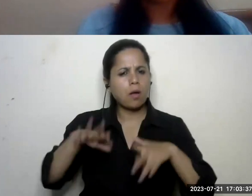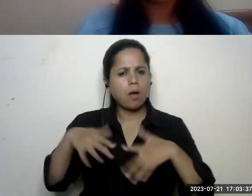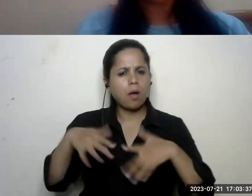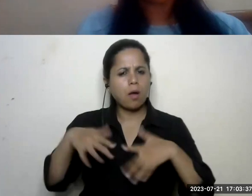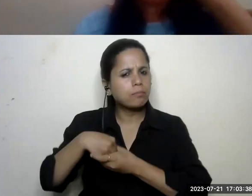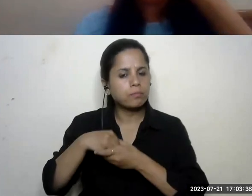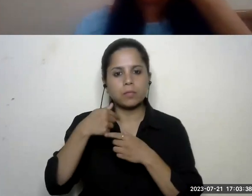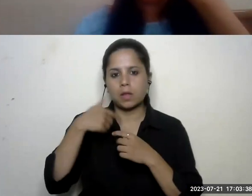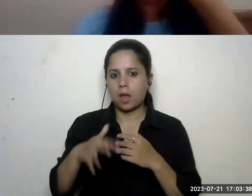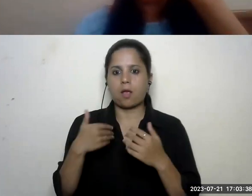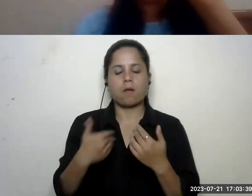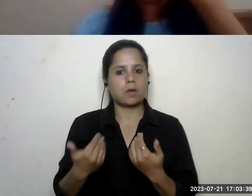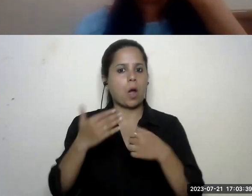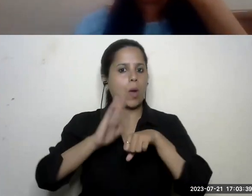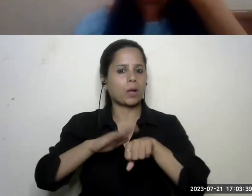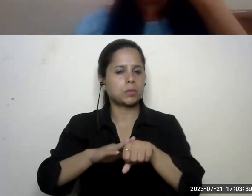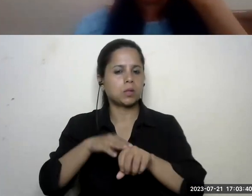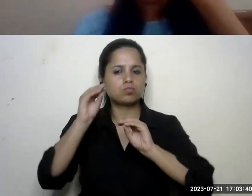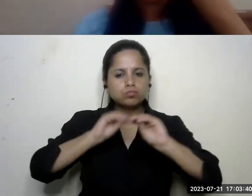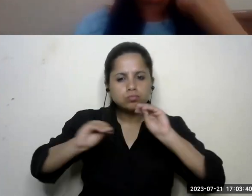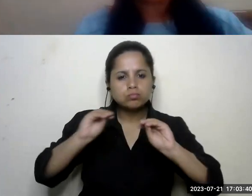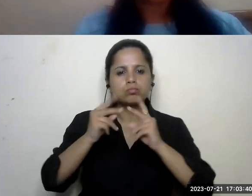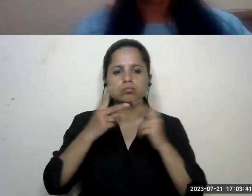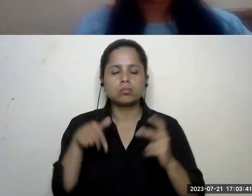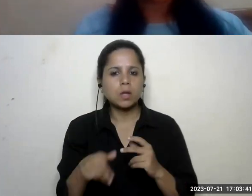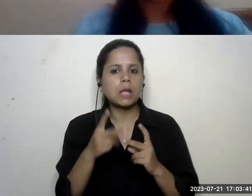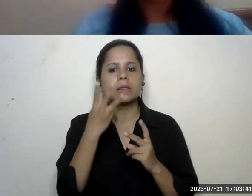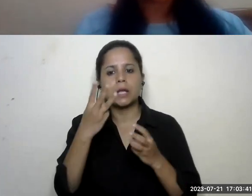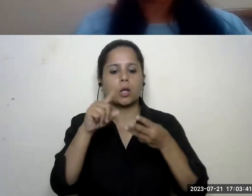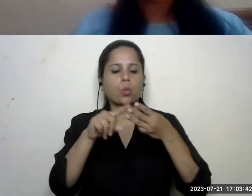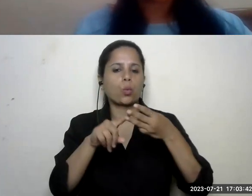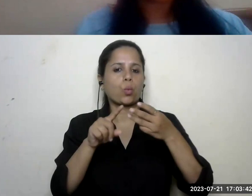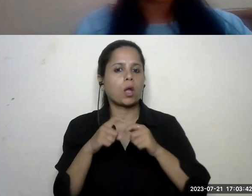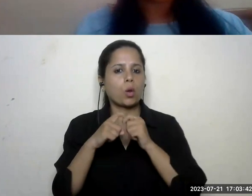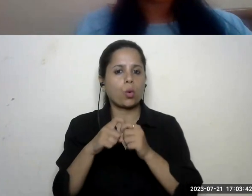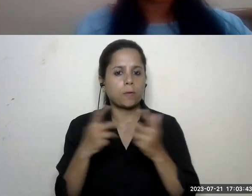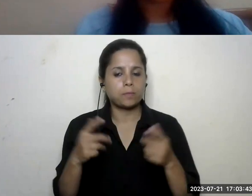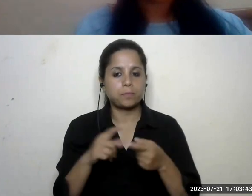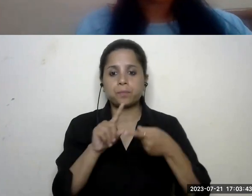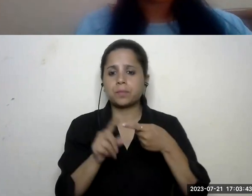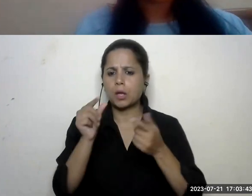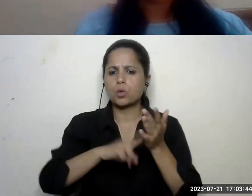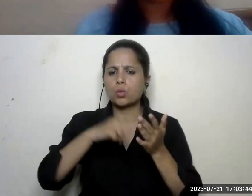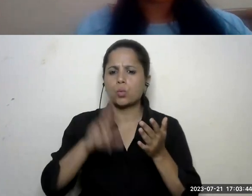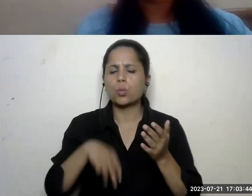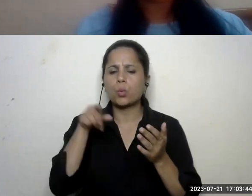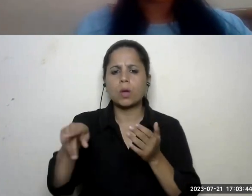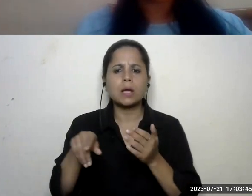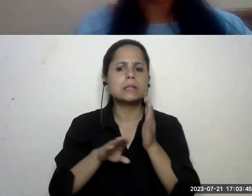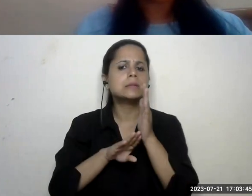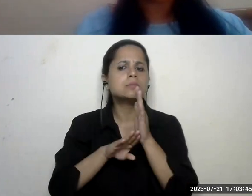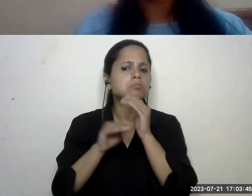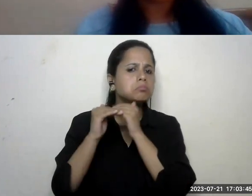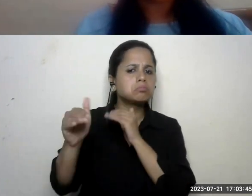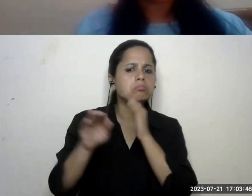using a hands-on approach to explore these three questions what are the united nations sustainable development